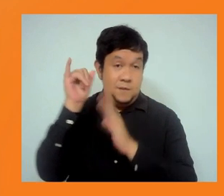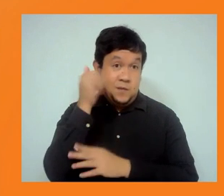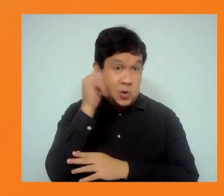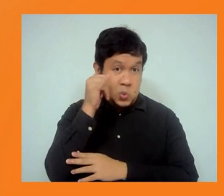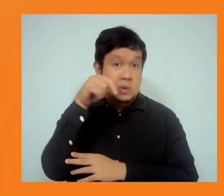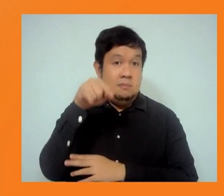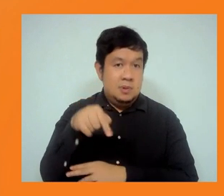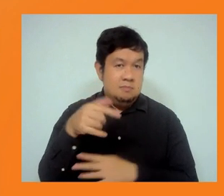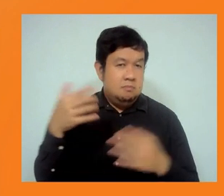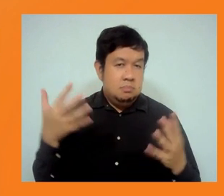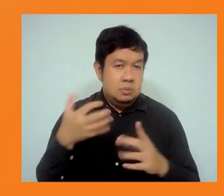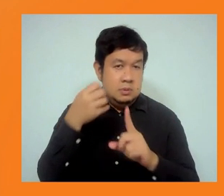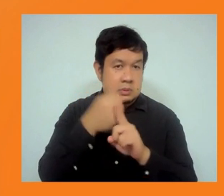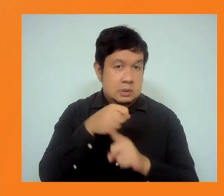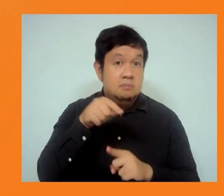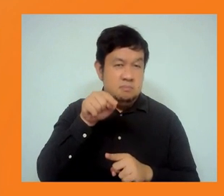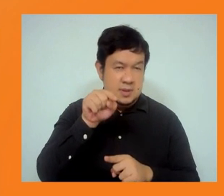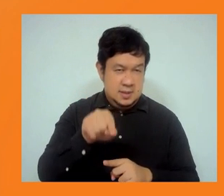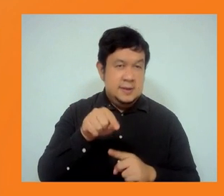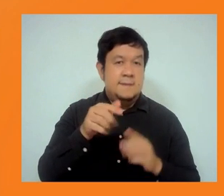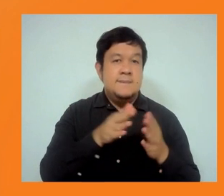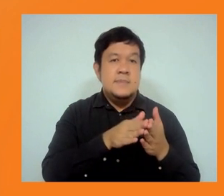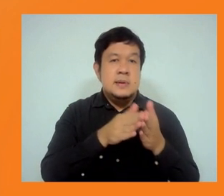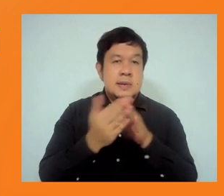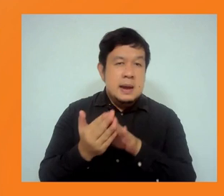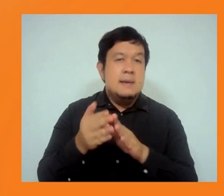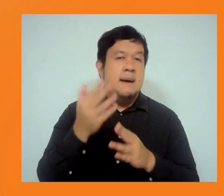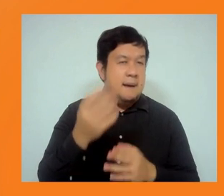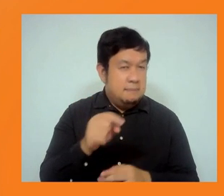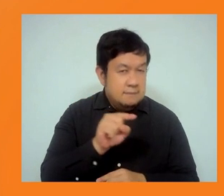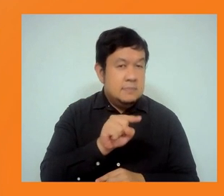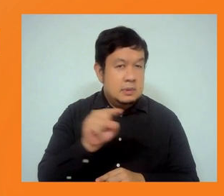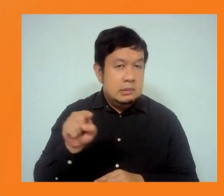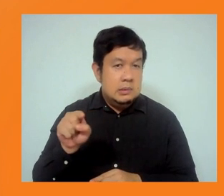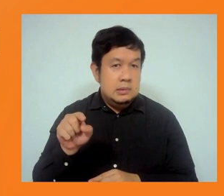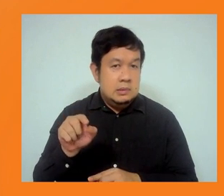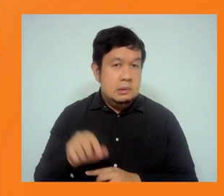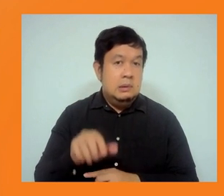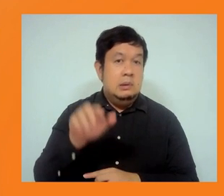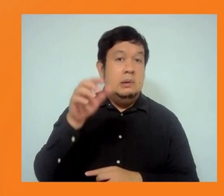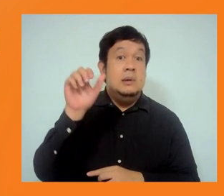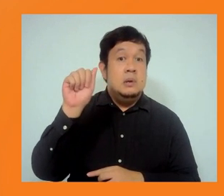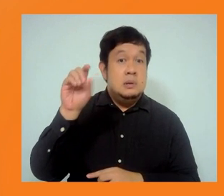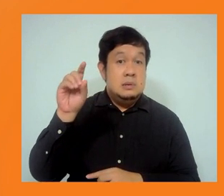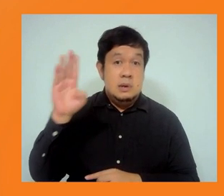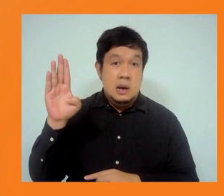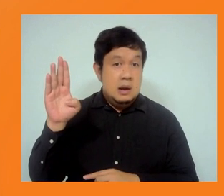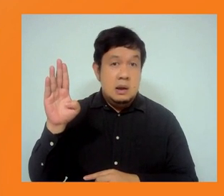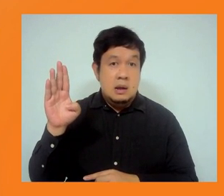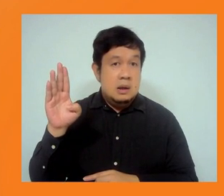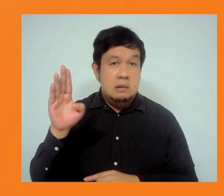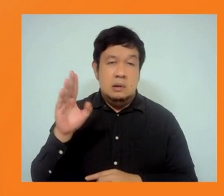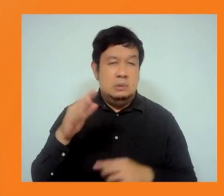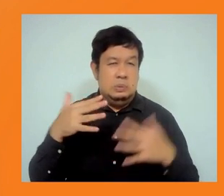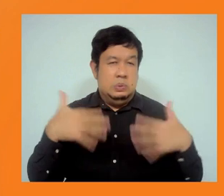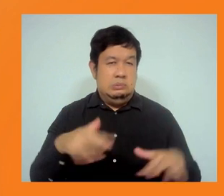that ADB would want to see. And certainly not myself would want to see. I mean, it's pretty saddening. I'll come to more